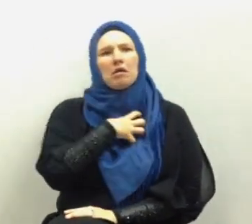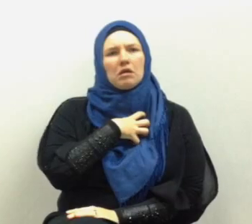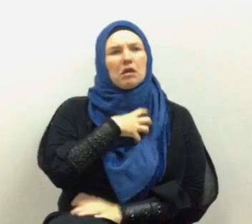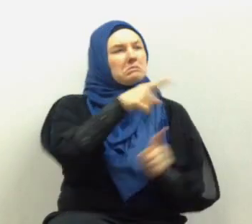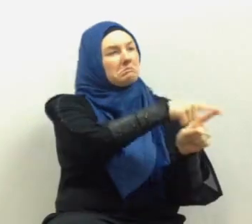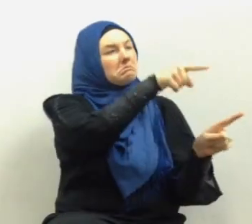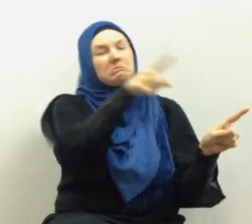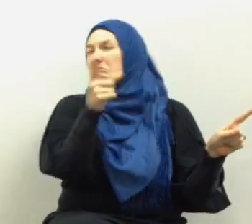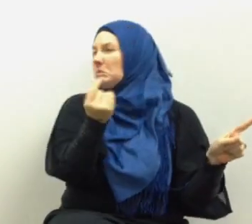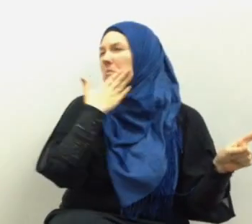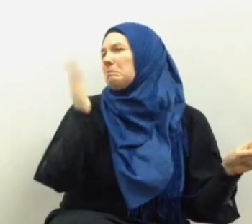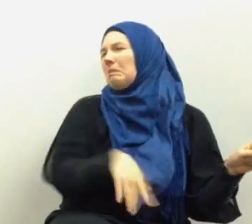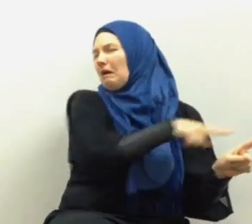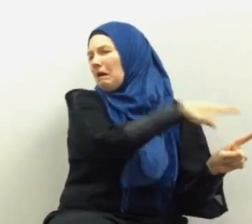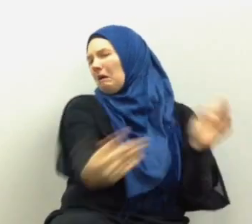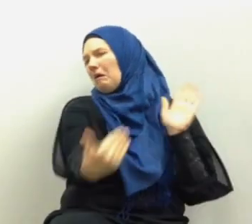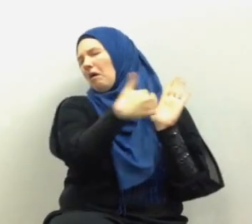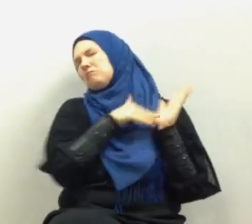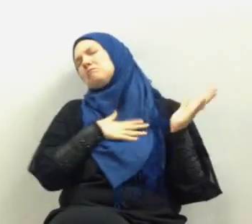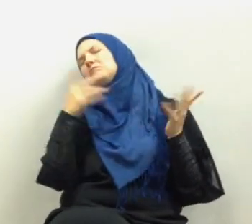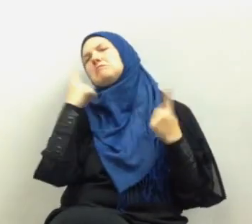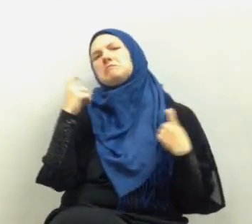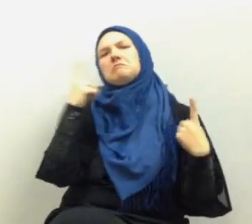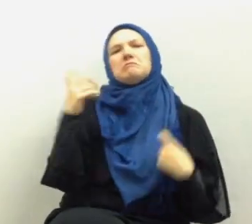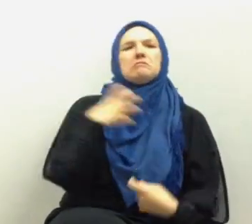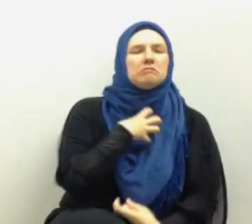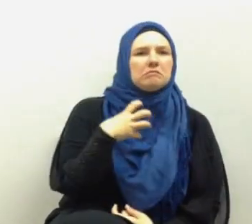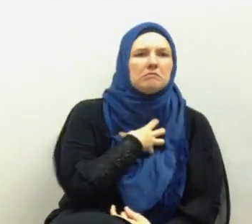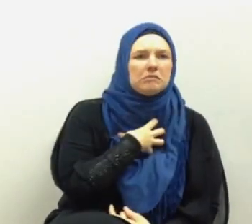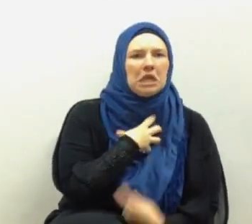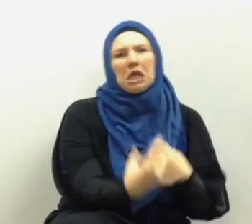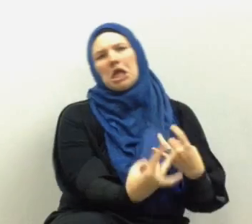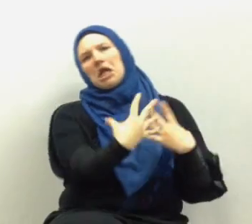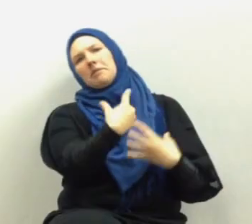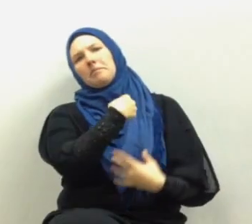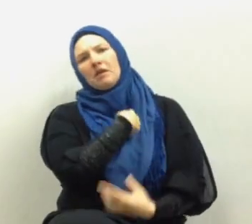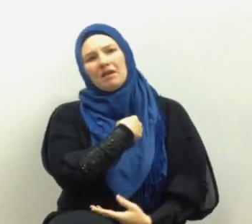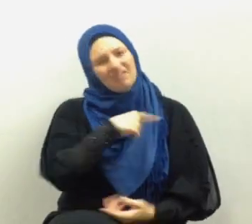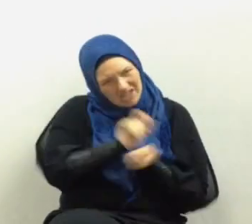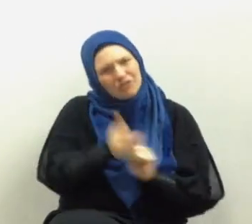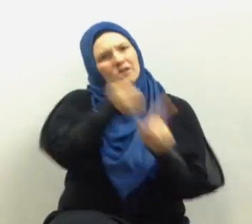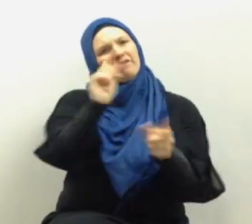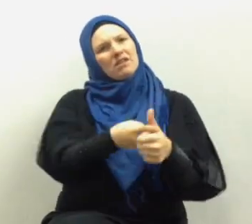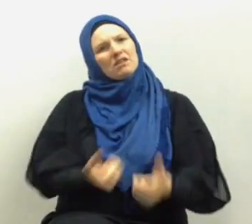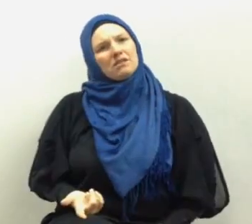against how others are evil and bad and hate us